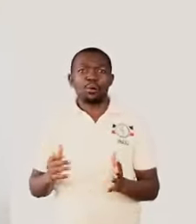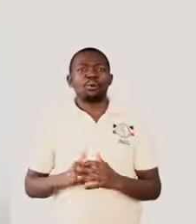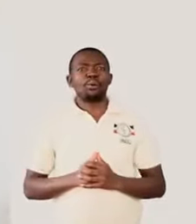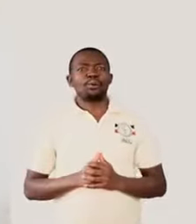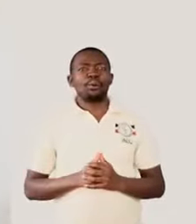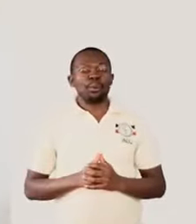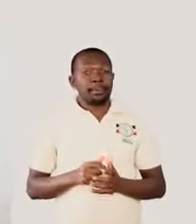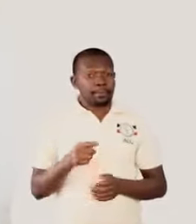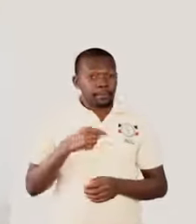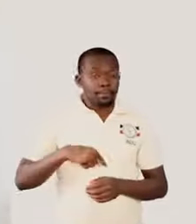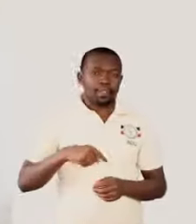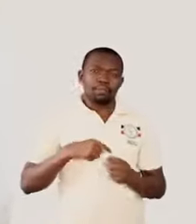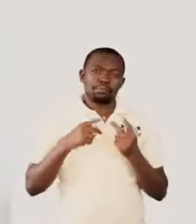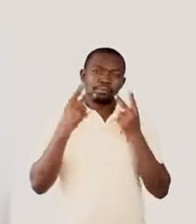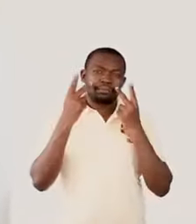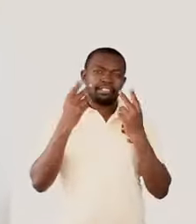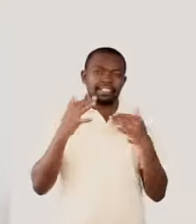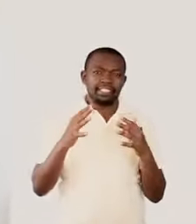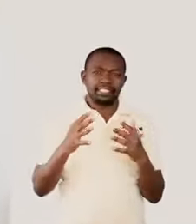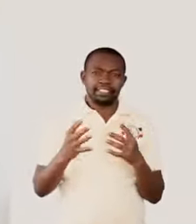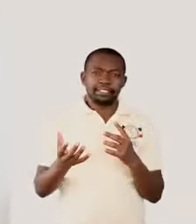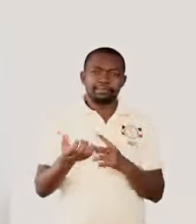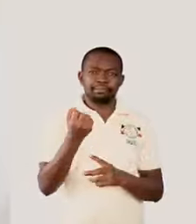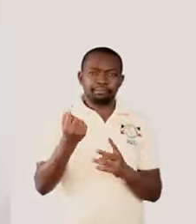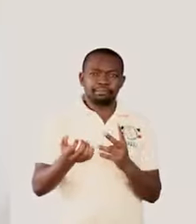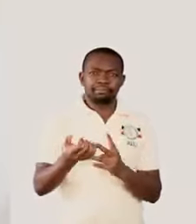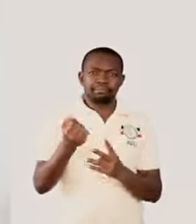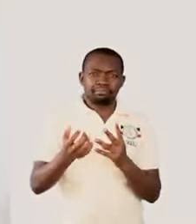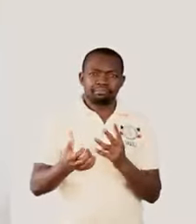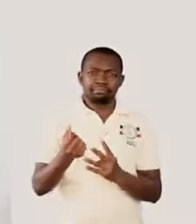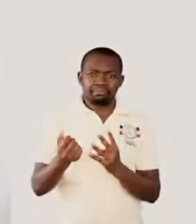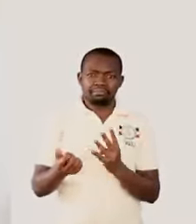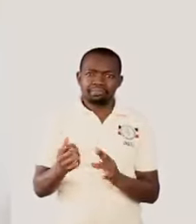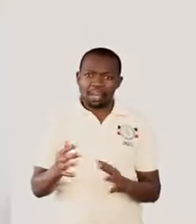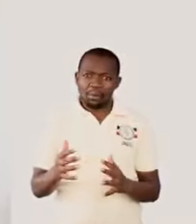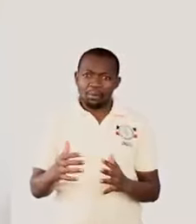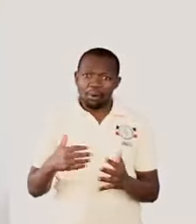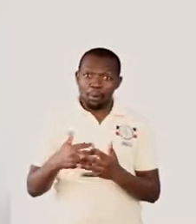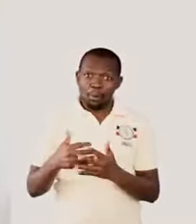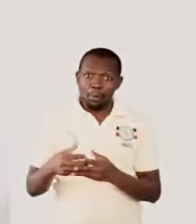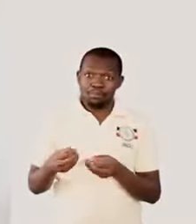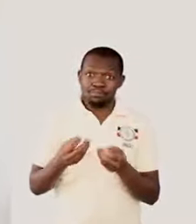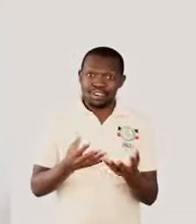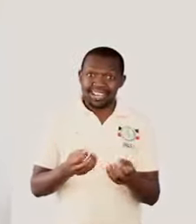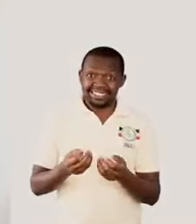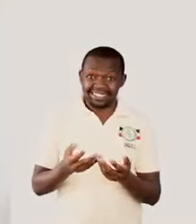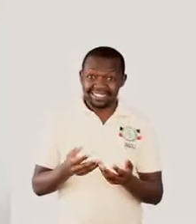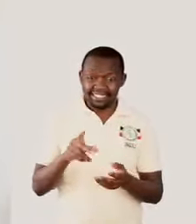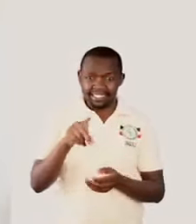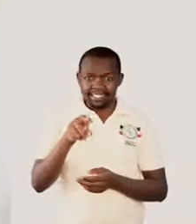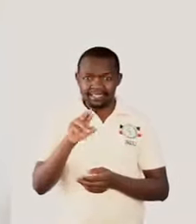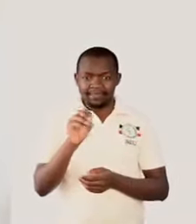We have seen the products. Let us now look at the processes.